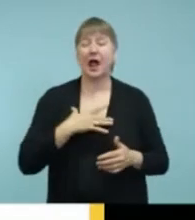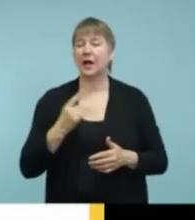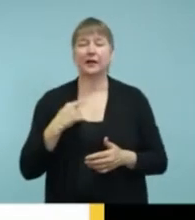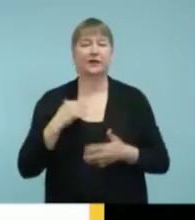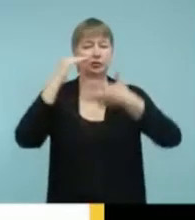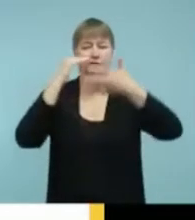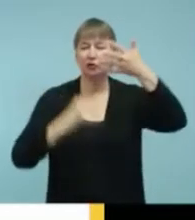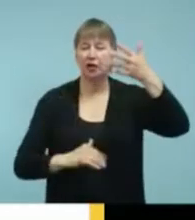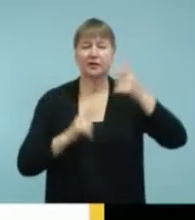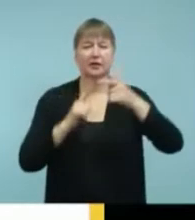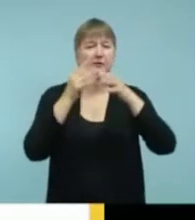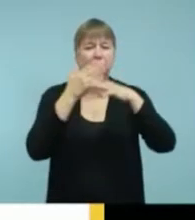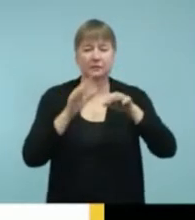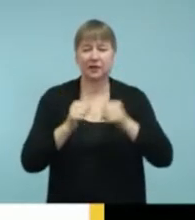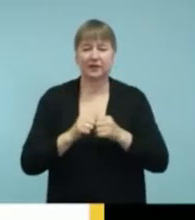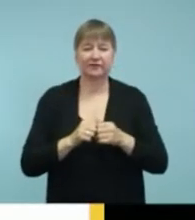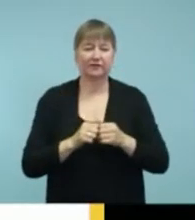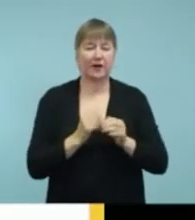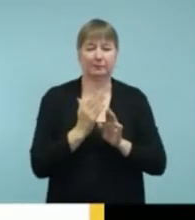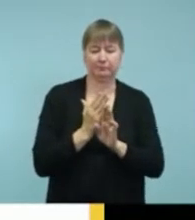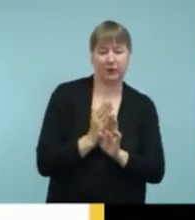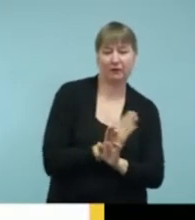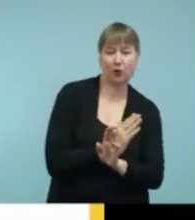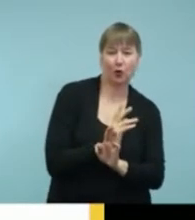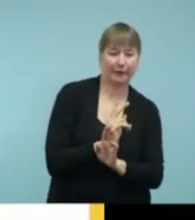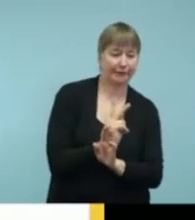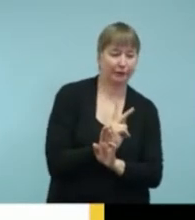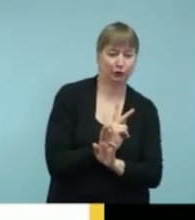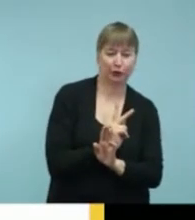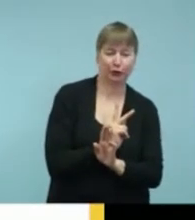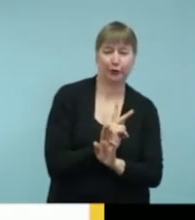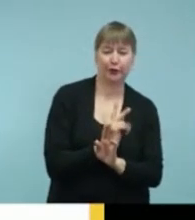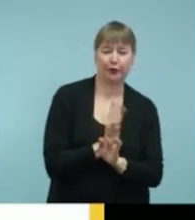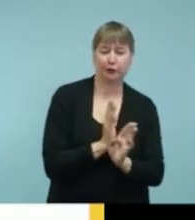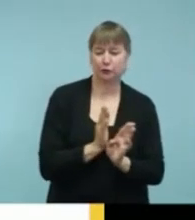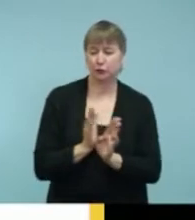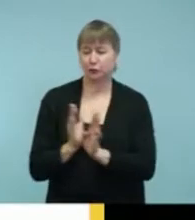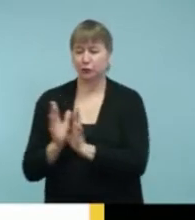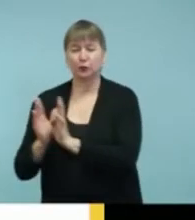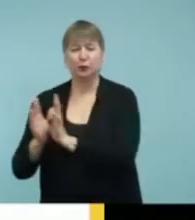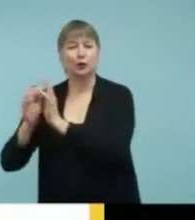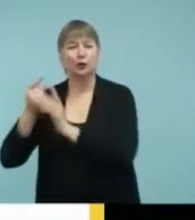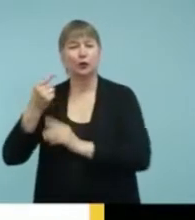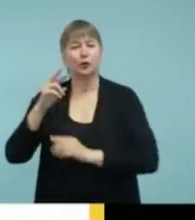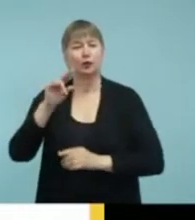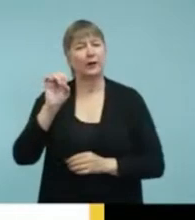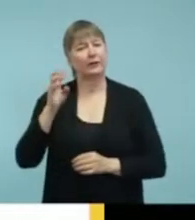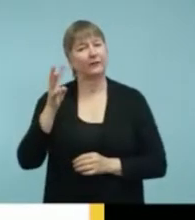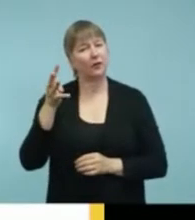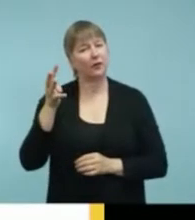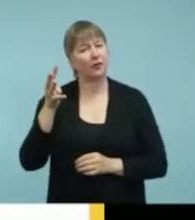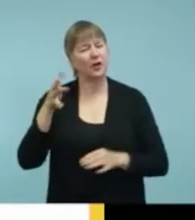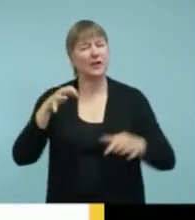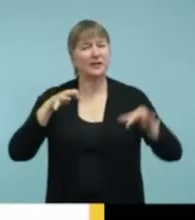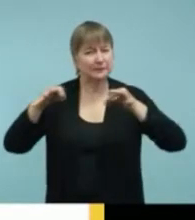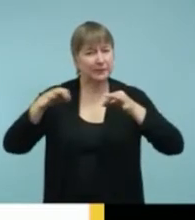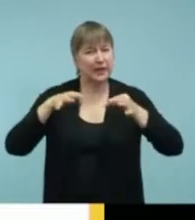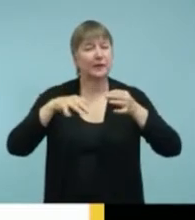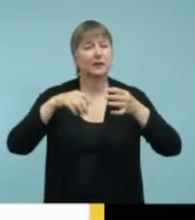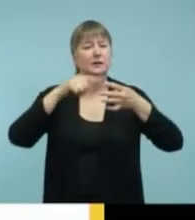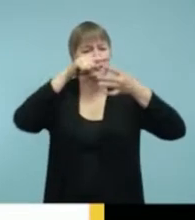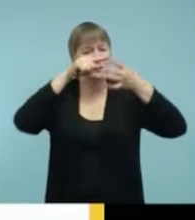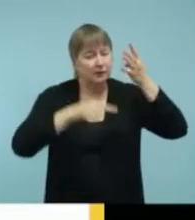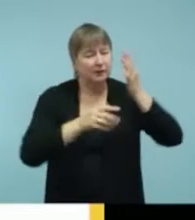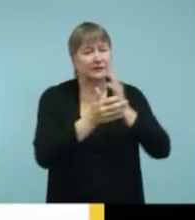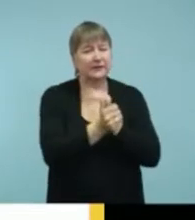down from pre-K and then kindergarten through grade four, um, talking about the different skills that your students should